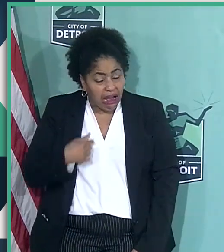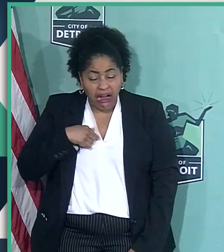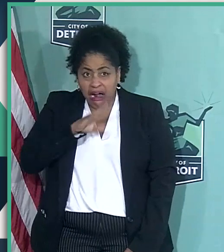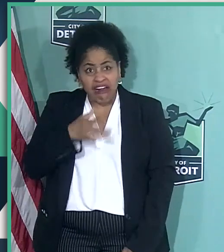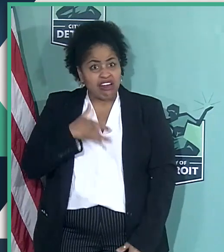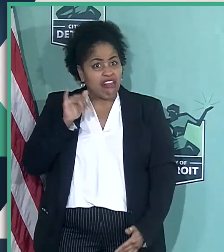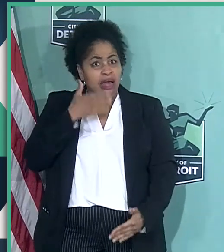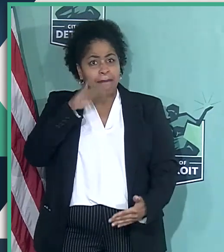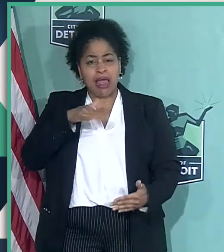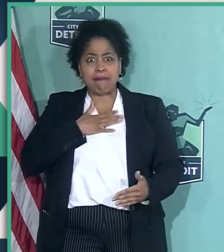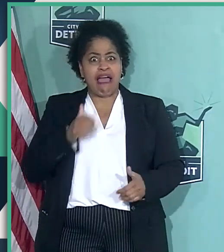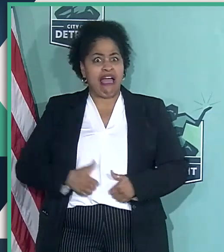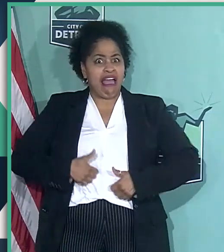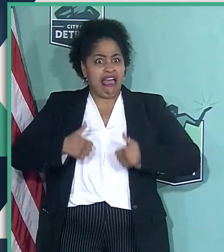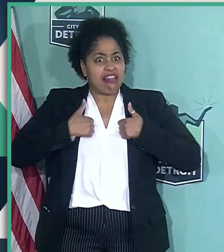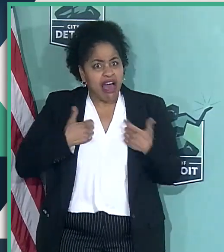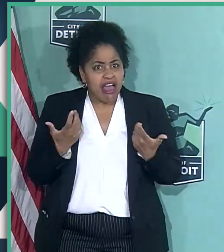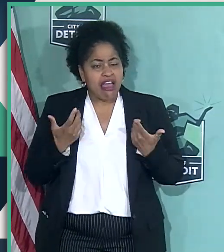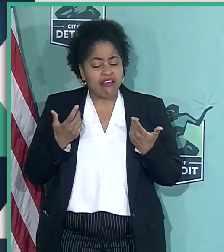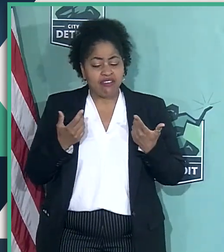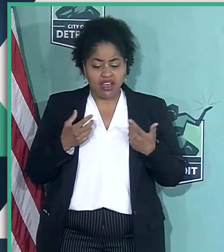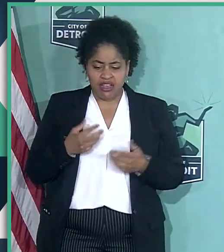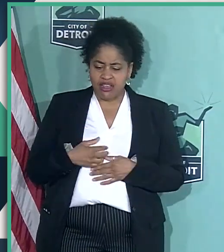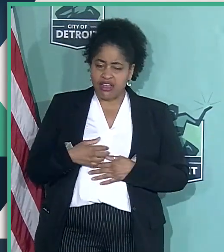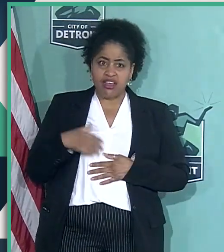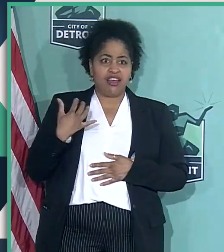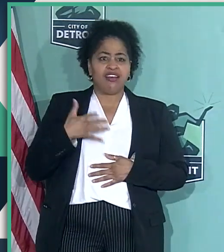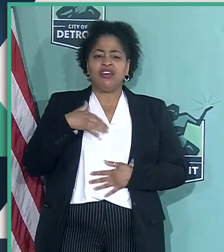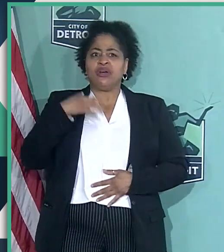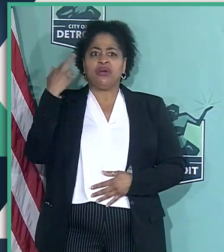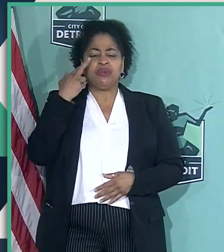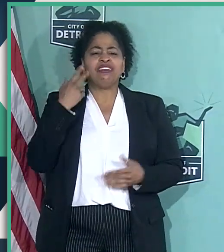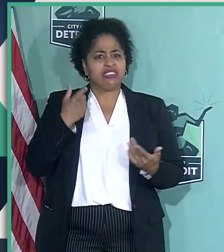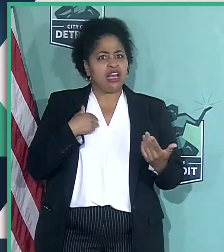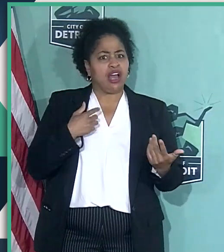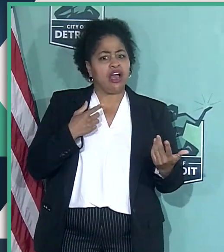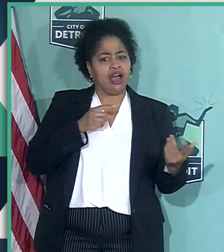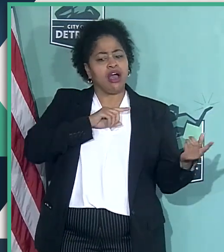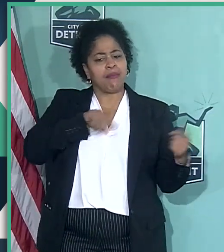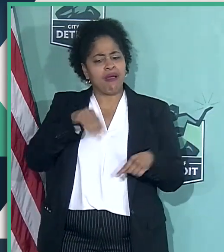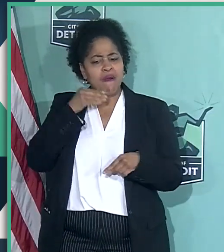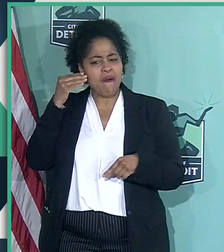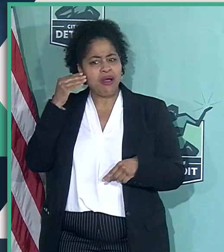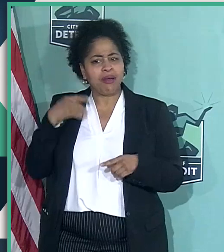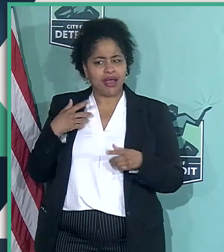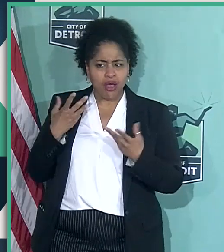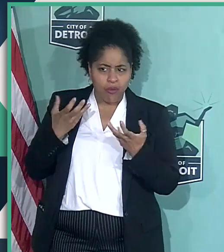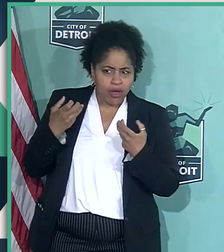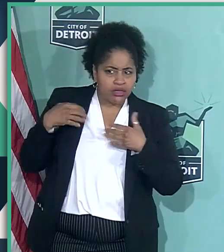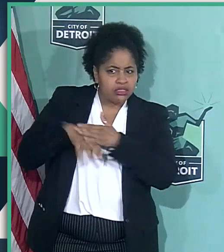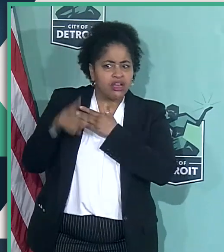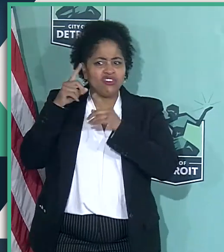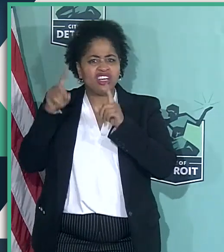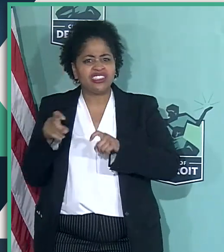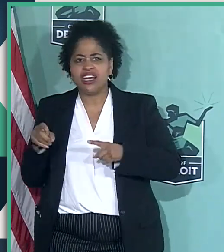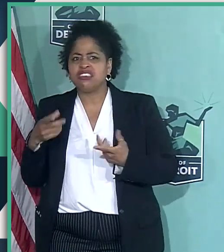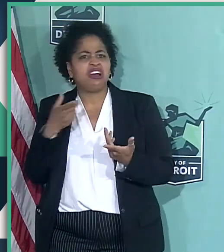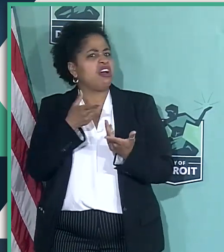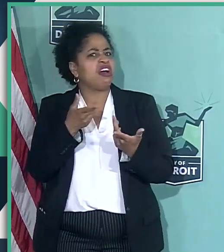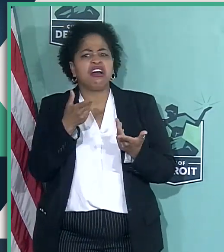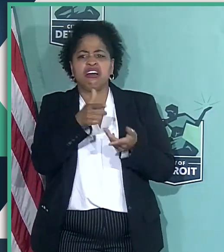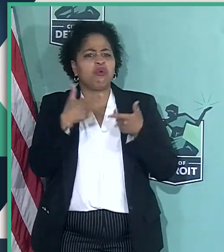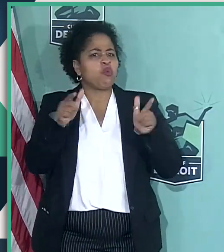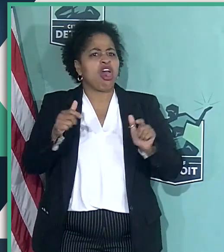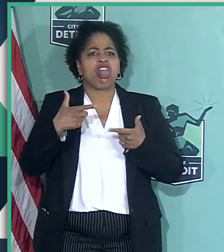I'm in the testing, Mayor, is because when I got home, most of the testing protocol would not allow me to get a test because I didn't have a fever.